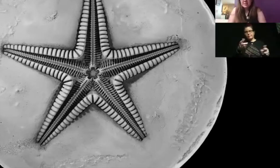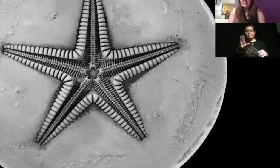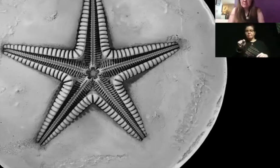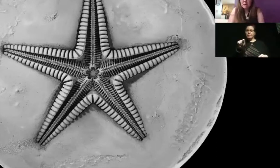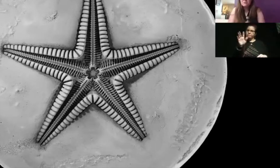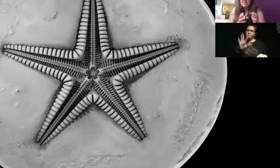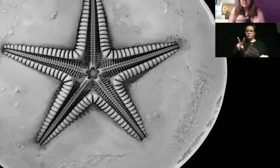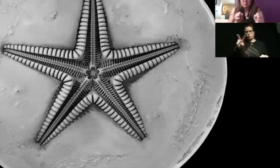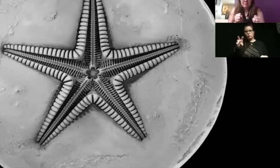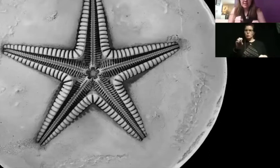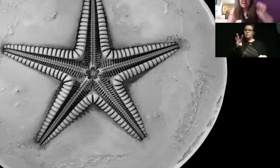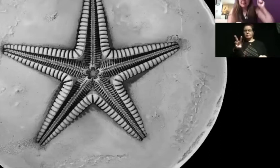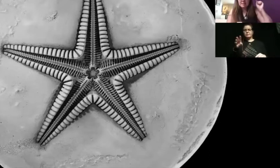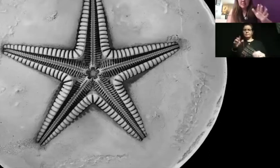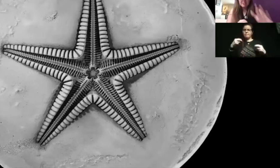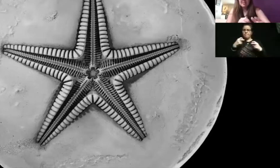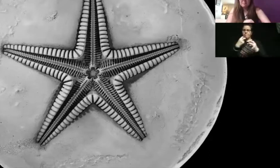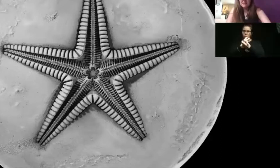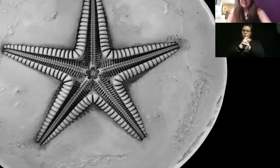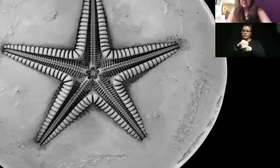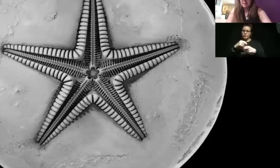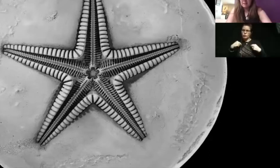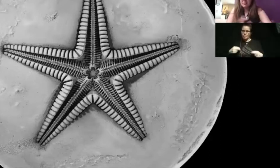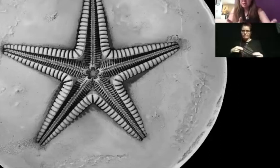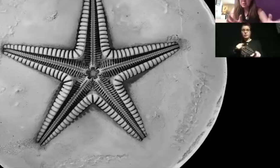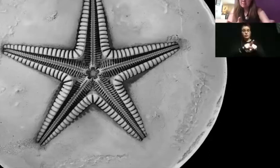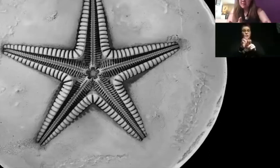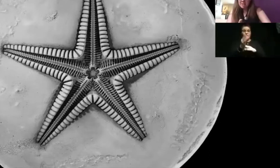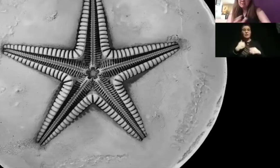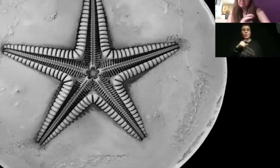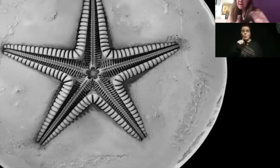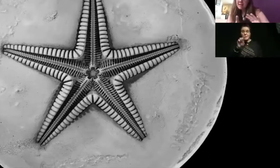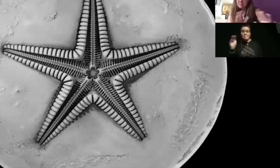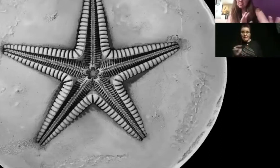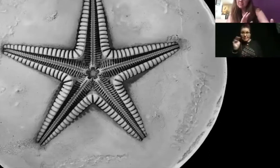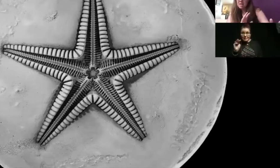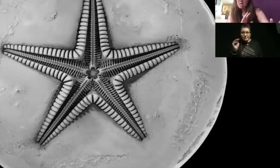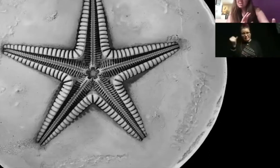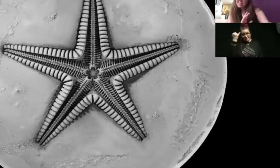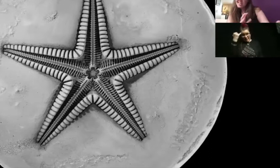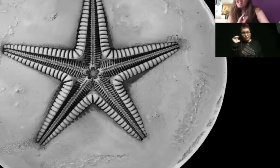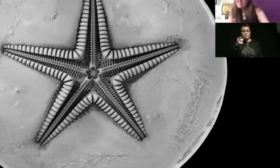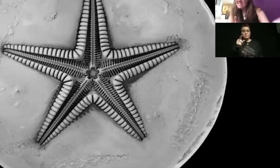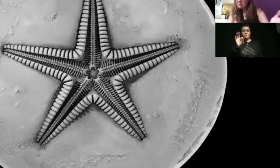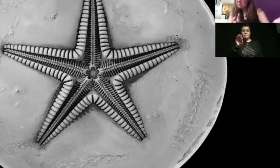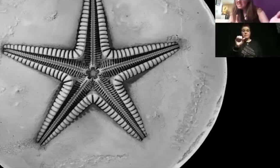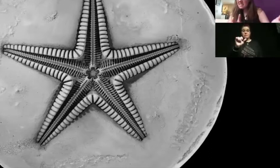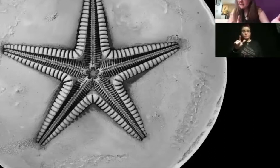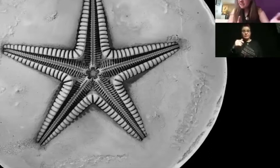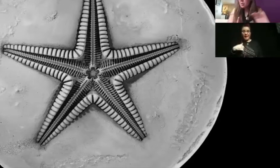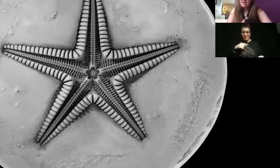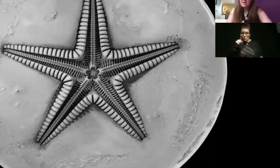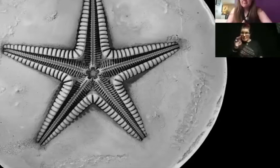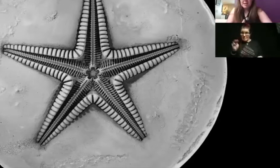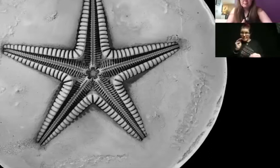206 bones in the human body. A starfish has a million. So as you can imagine, fossils, if the million pieces,